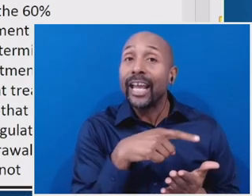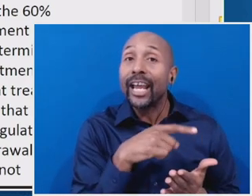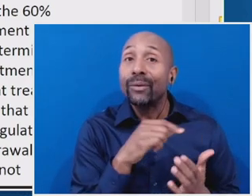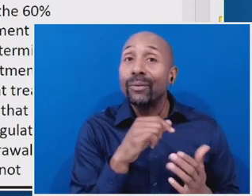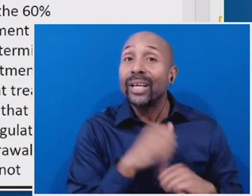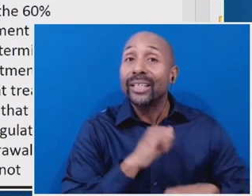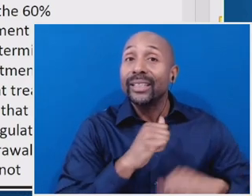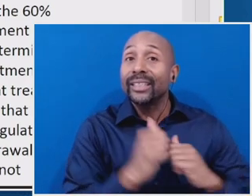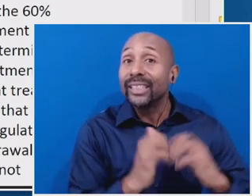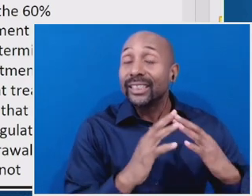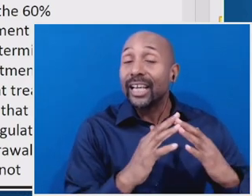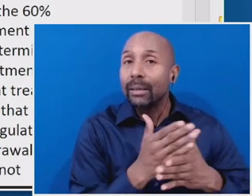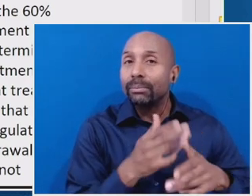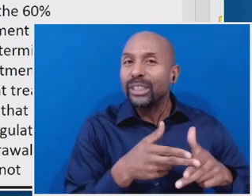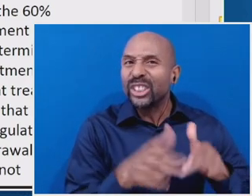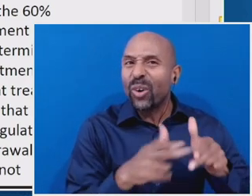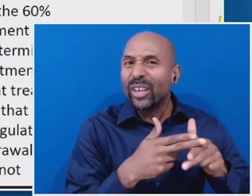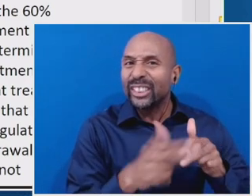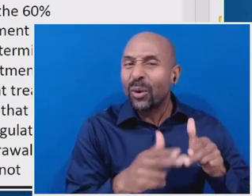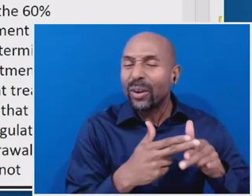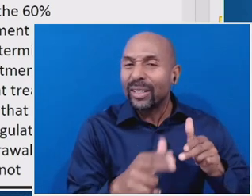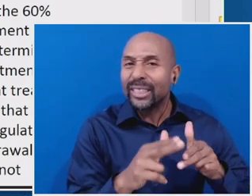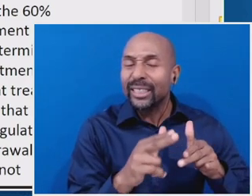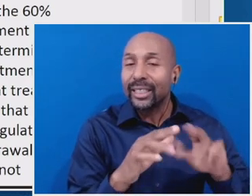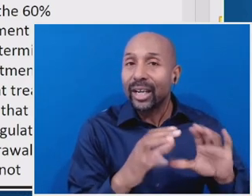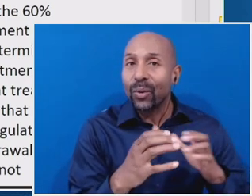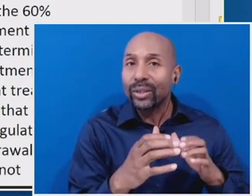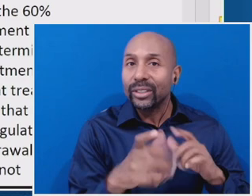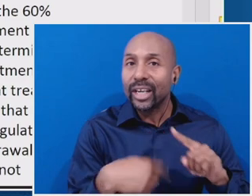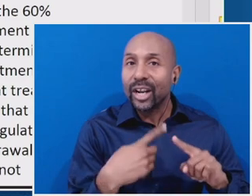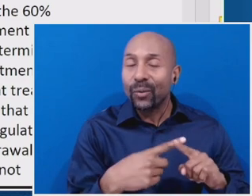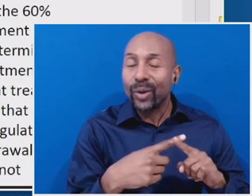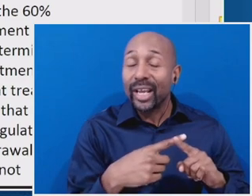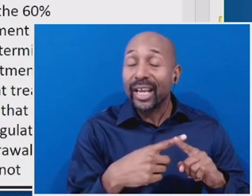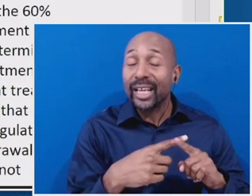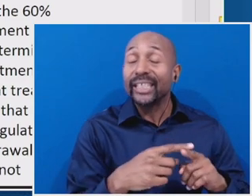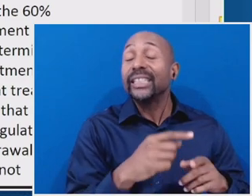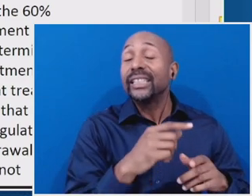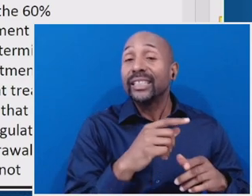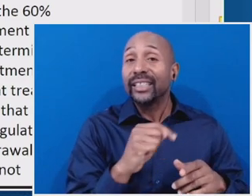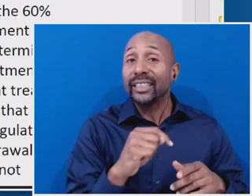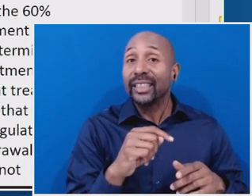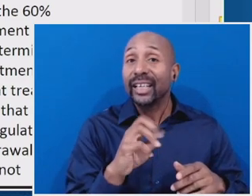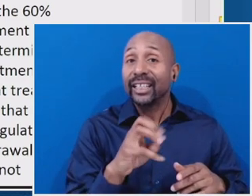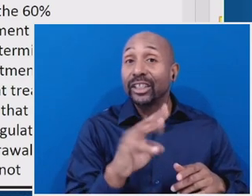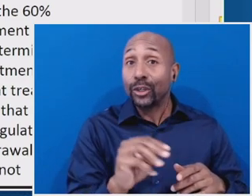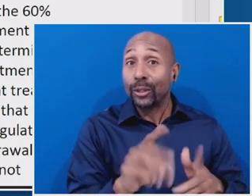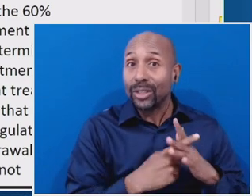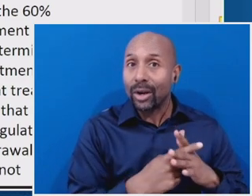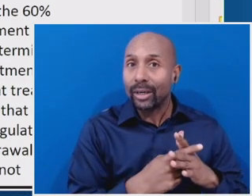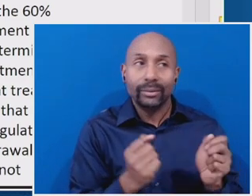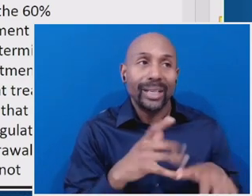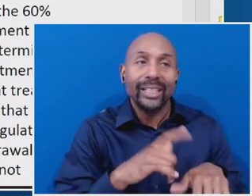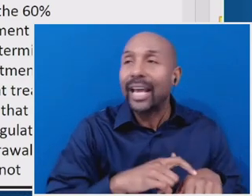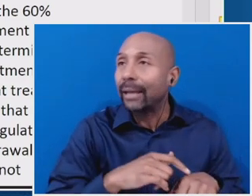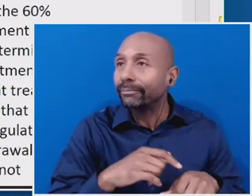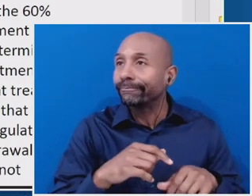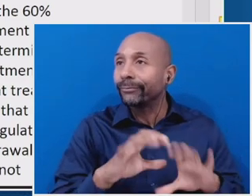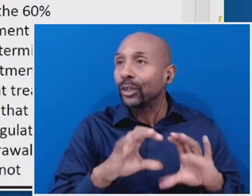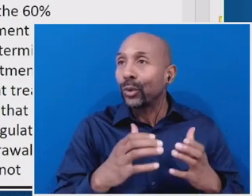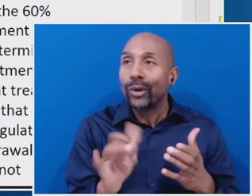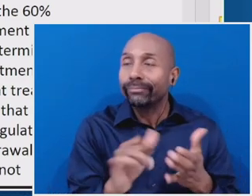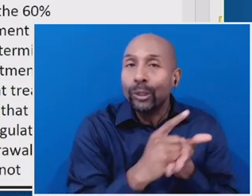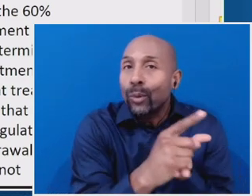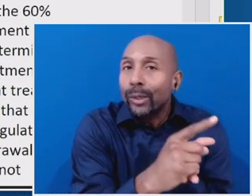the beginning of their terms, often just a week or less. Um, and if the student completed one of those courses, even if there was only a half